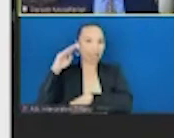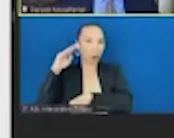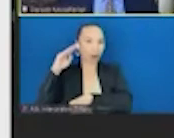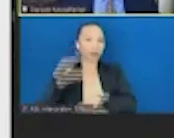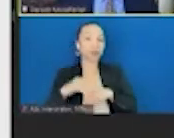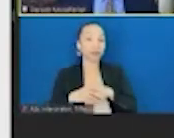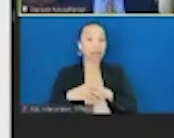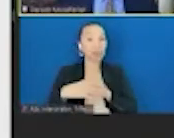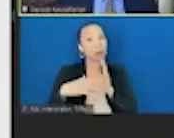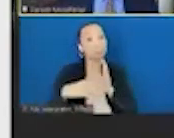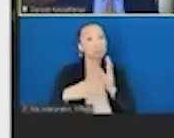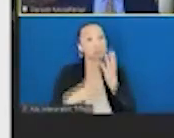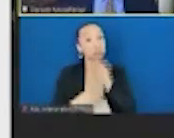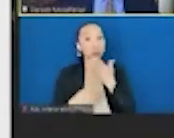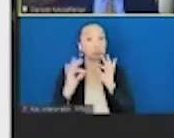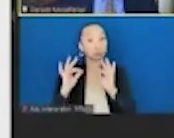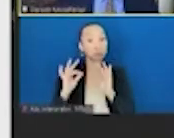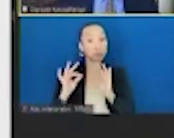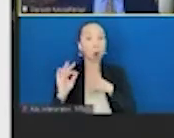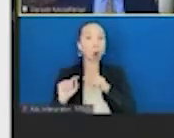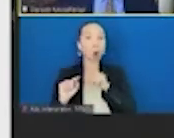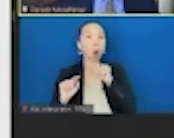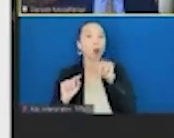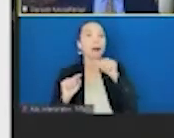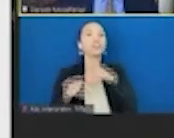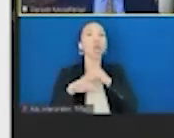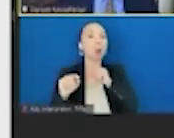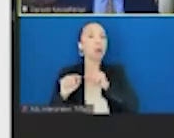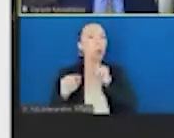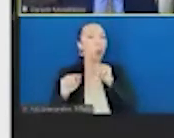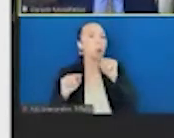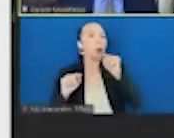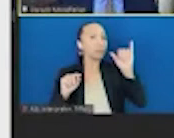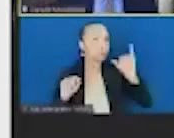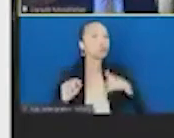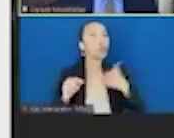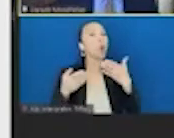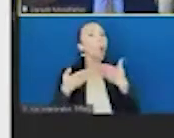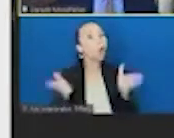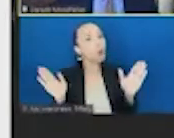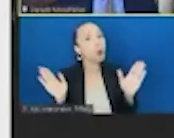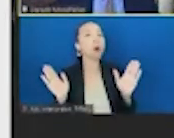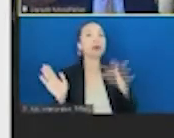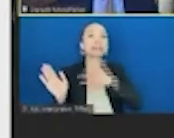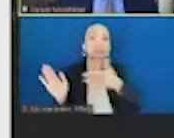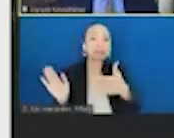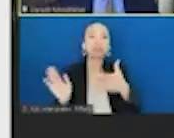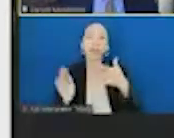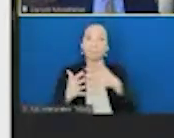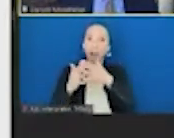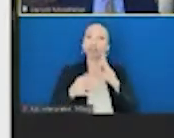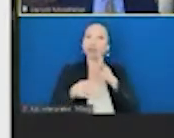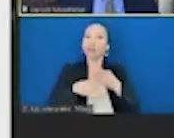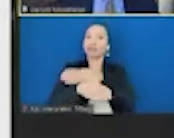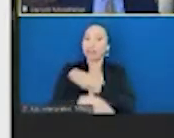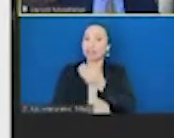quality are also going up, although, although slowly. So on average, high income Americans are improving their diets over the last 20 years. But if you look at lower